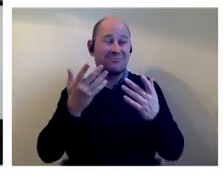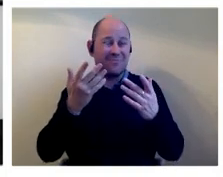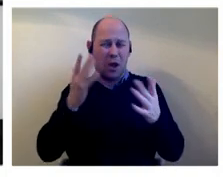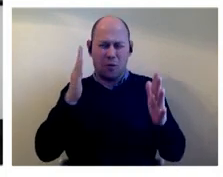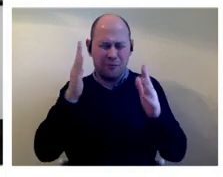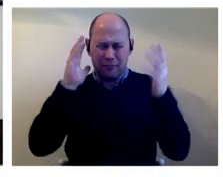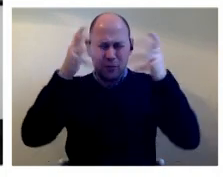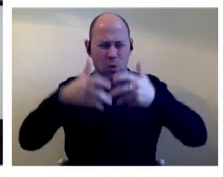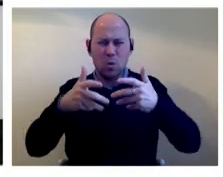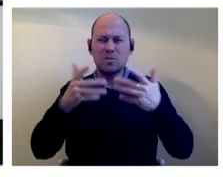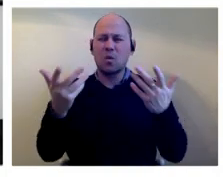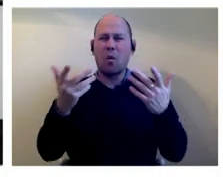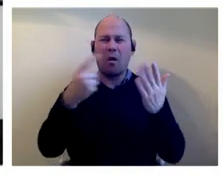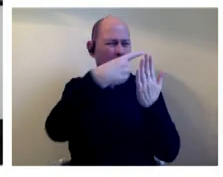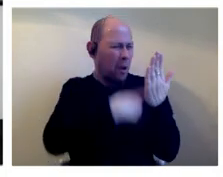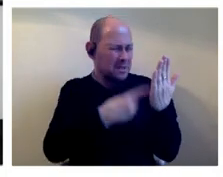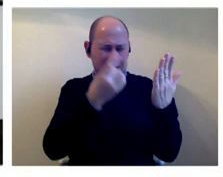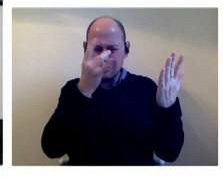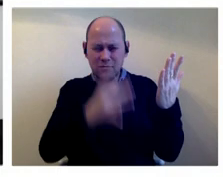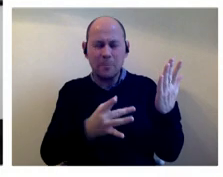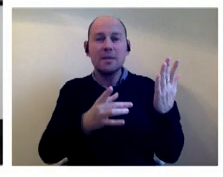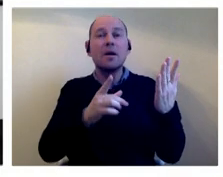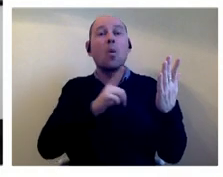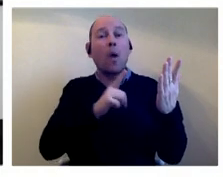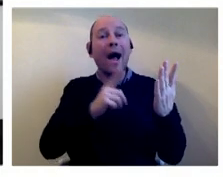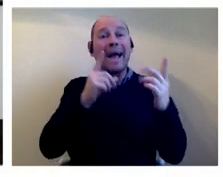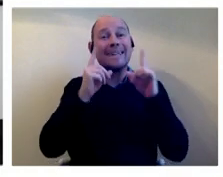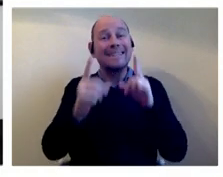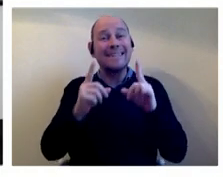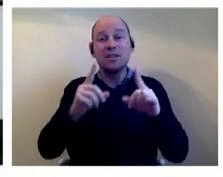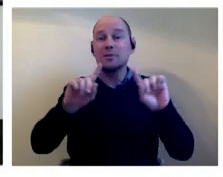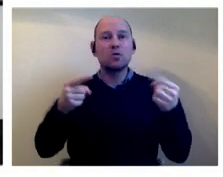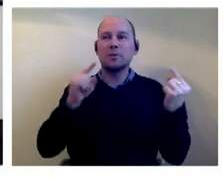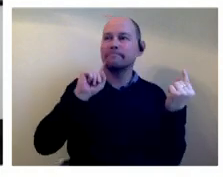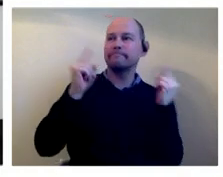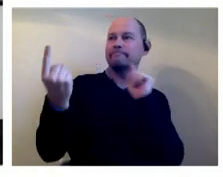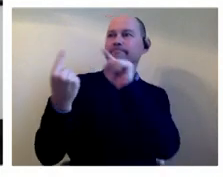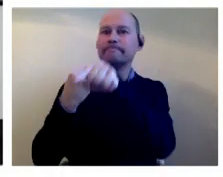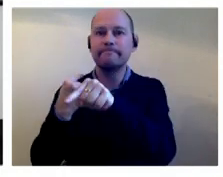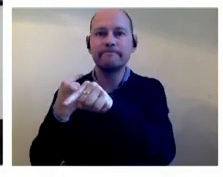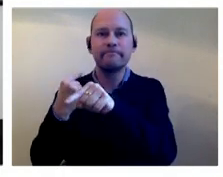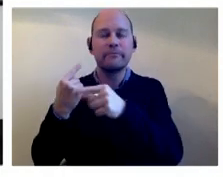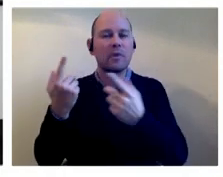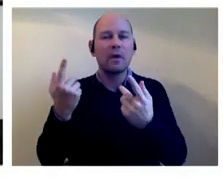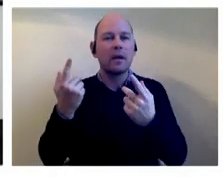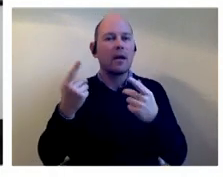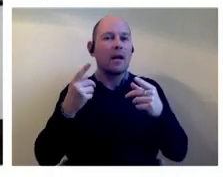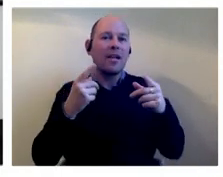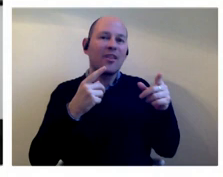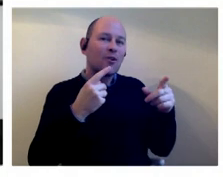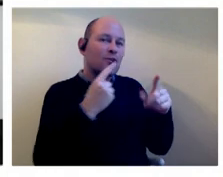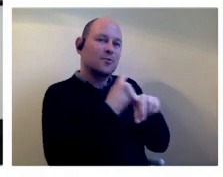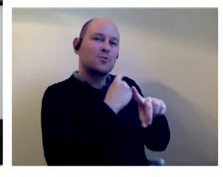homophobic bullying team teachers felt that their hands were tied to confront it and they really couldn't give advice to children who came to them